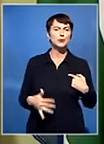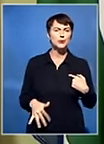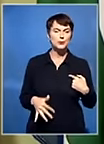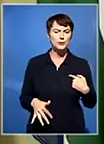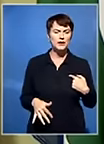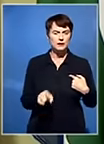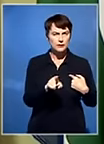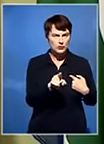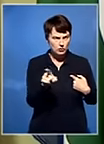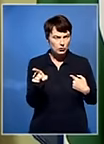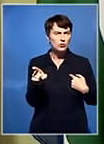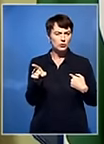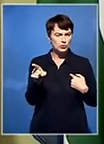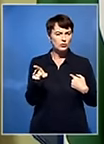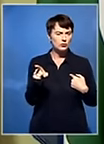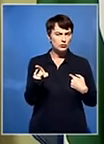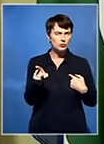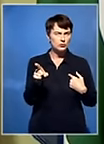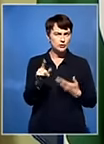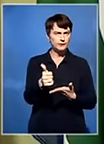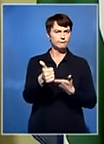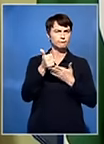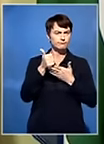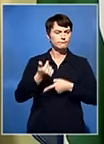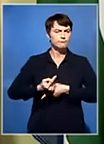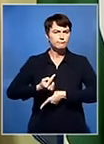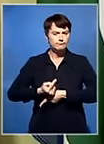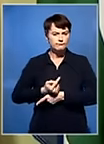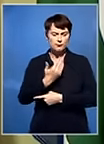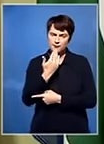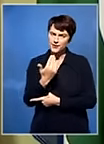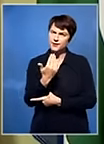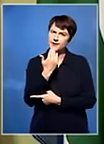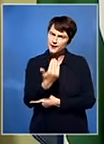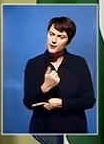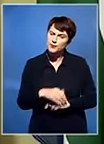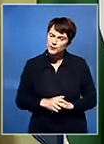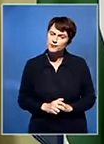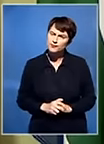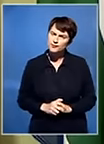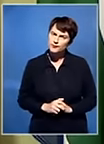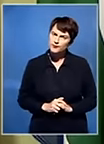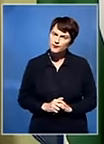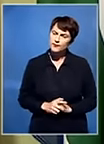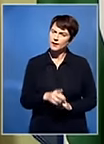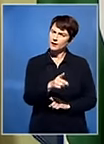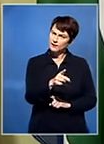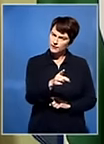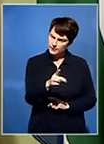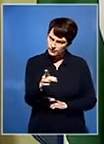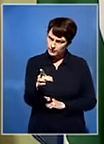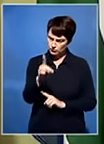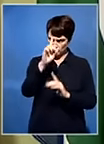papers we read, for paying so much attention to